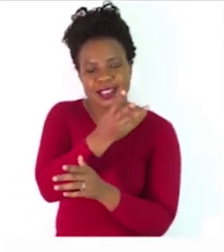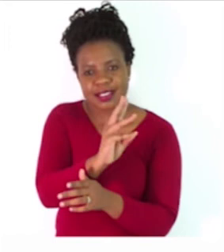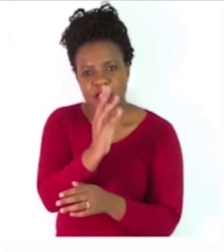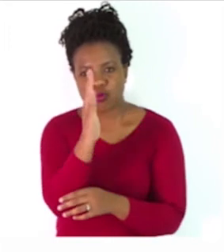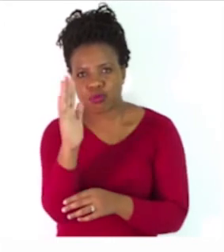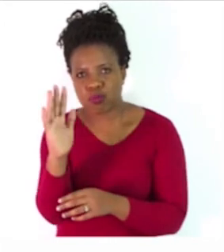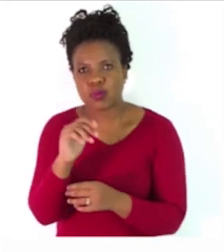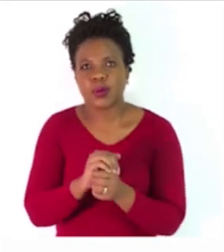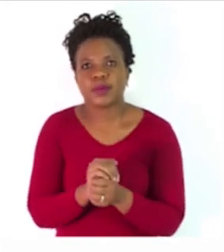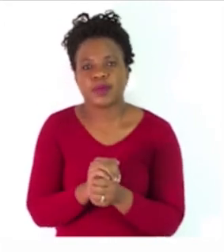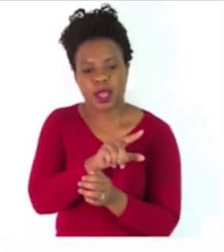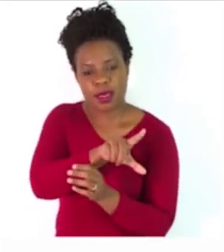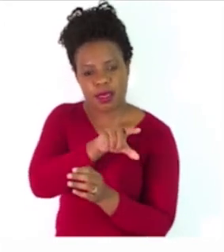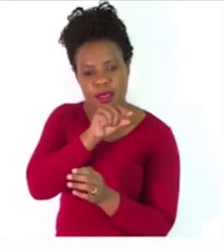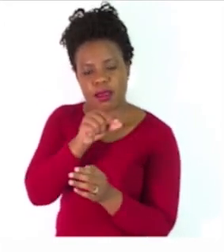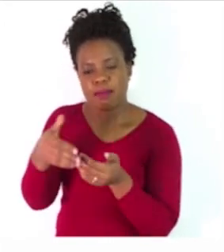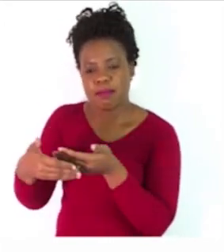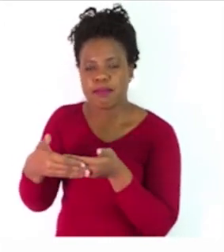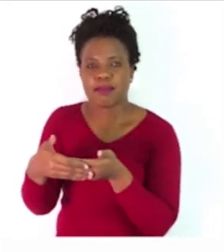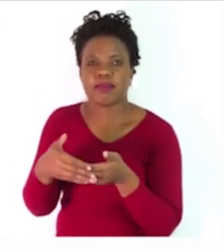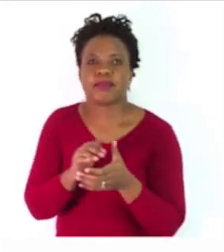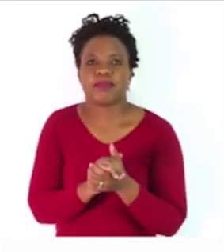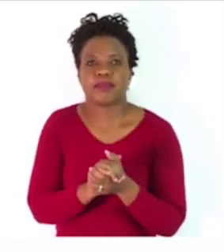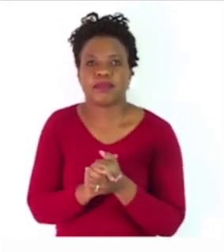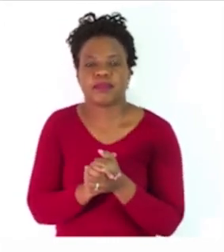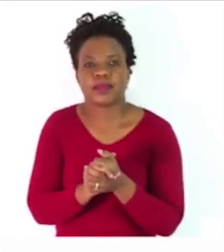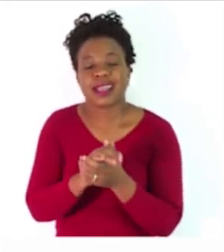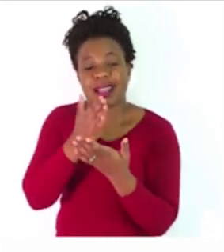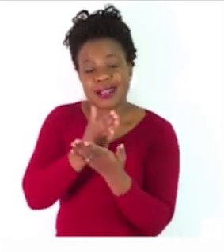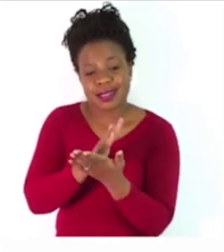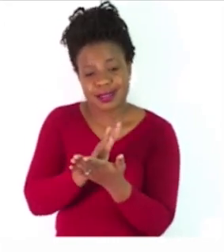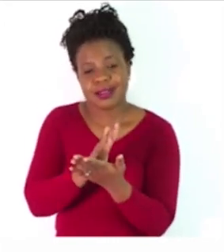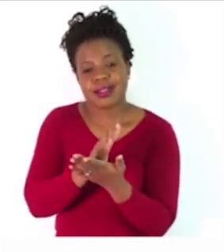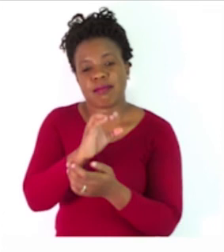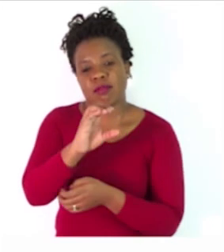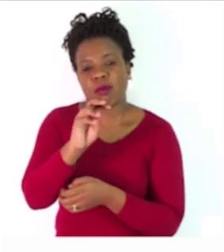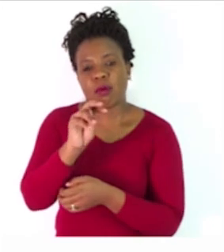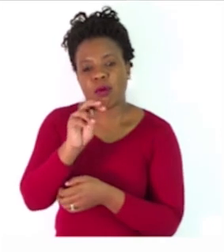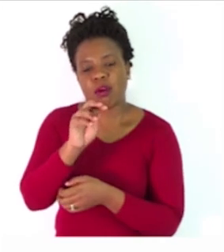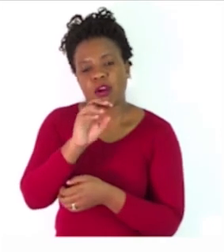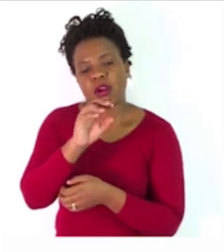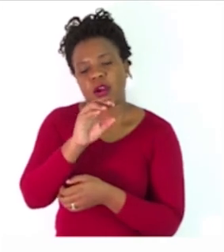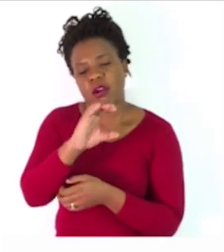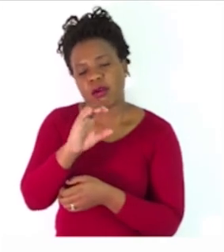the baby. Common nouns can also be uncountable.